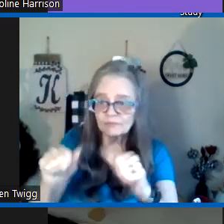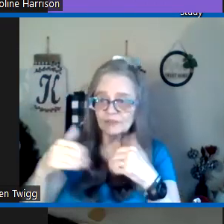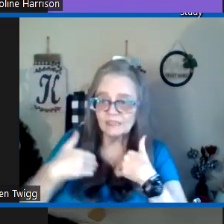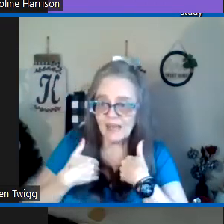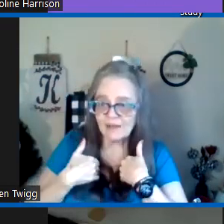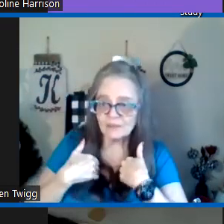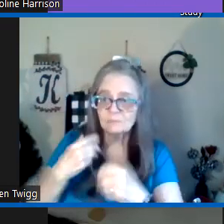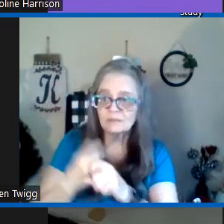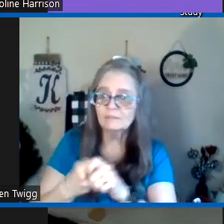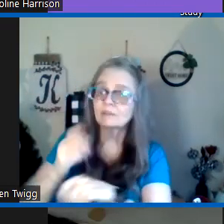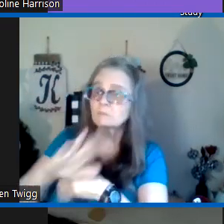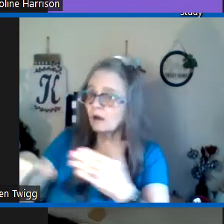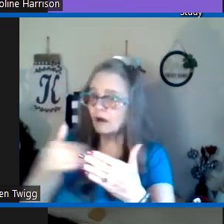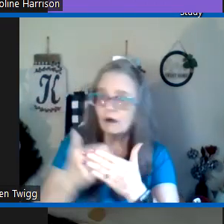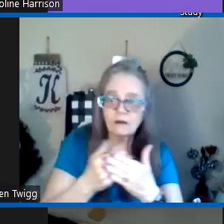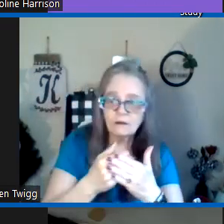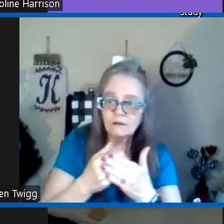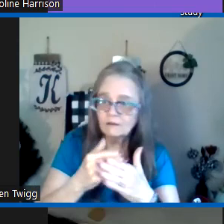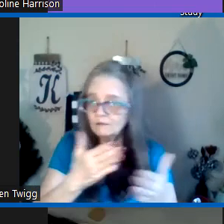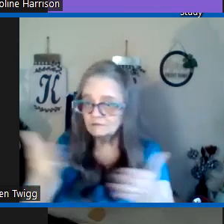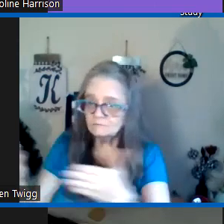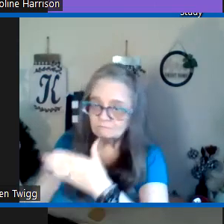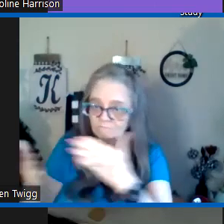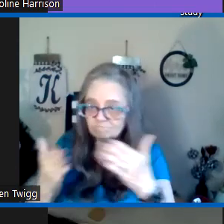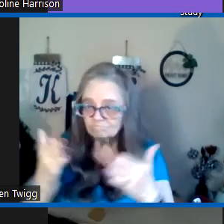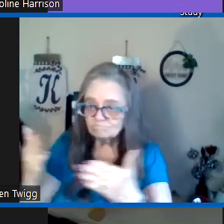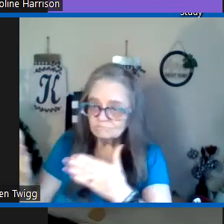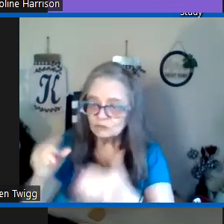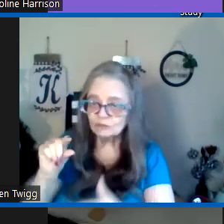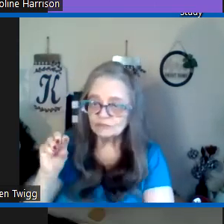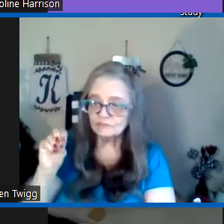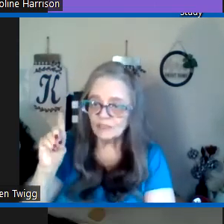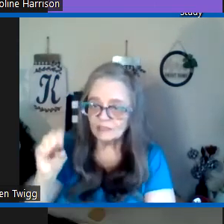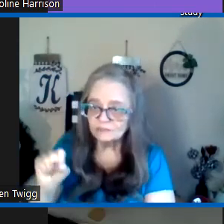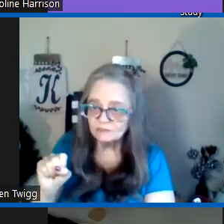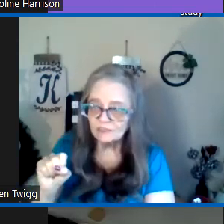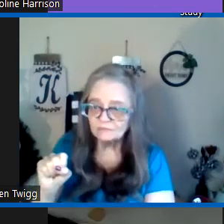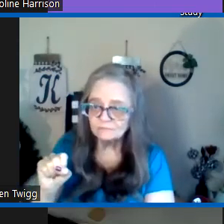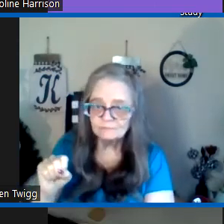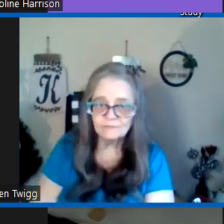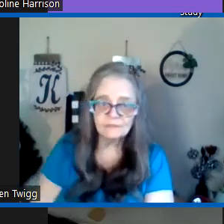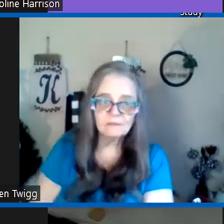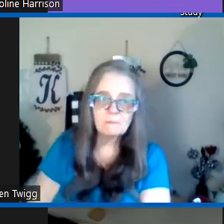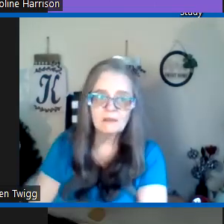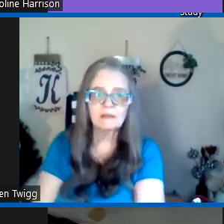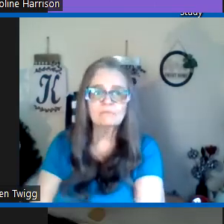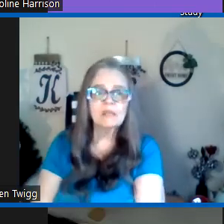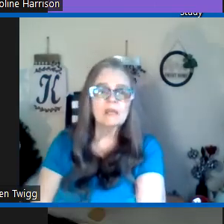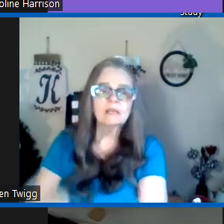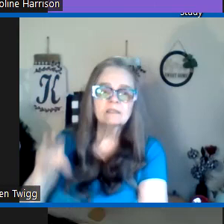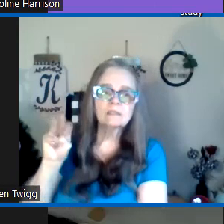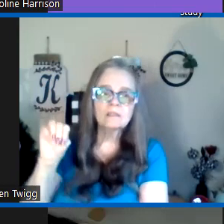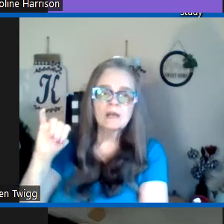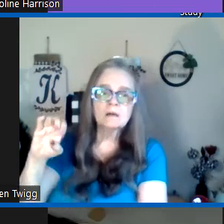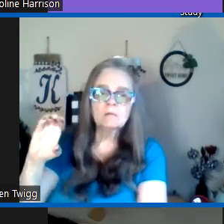can have them from all sorts of gods okay all right